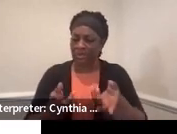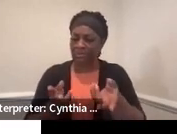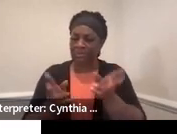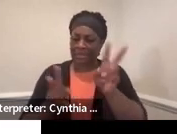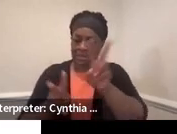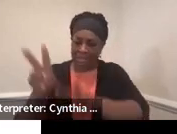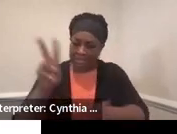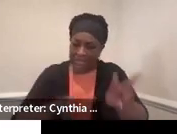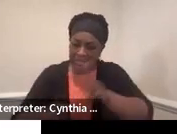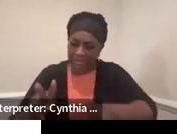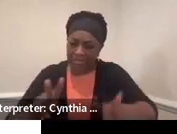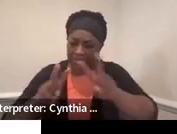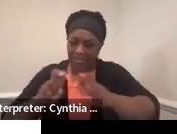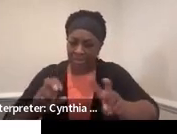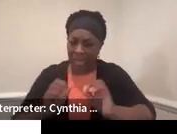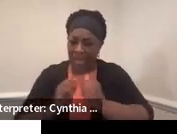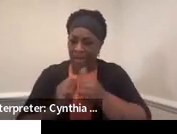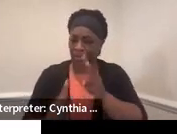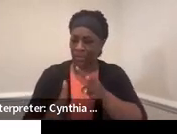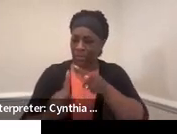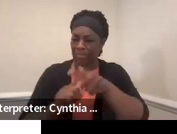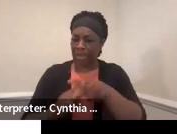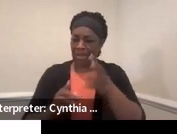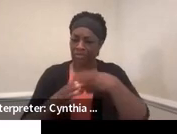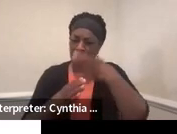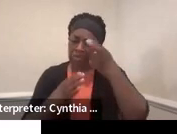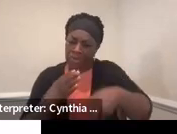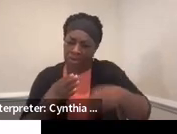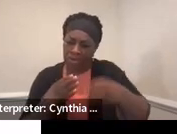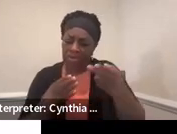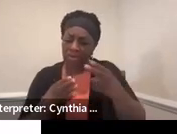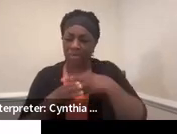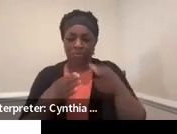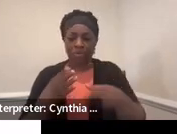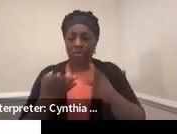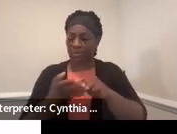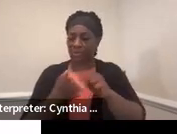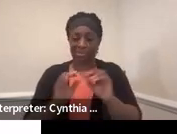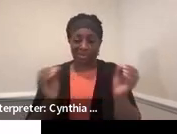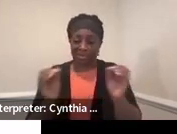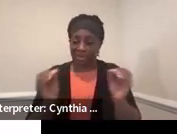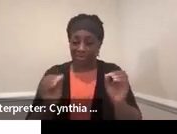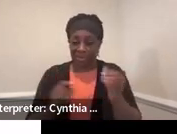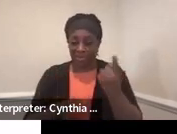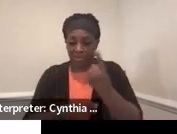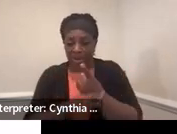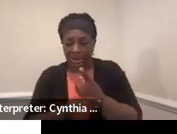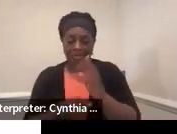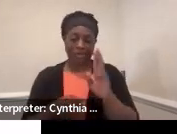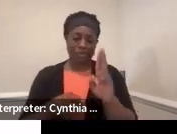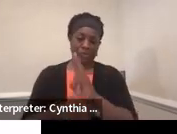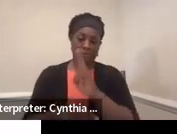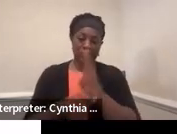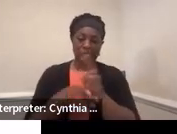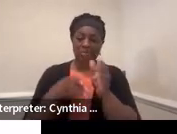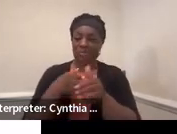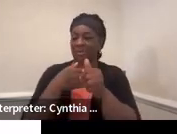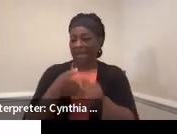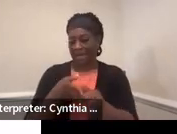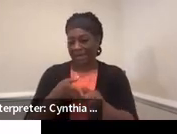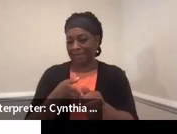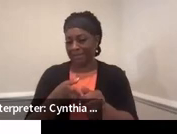used? How are you applying the results, right? Because the results don't mean anything unless you use them to guide you.